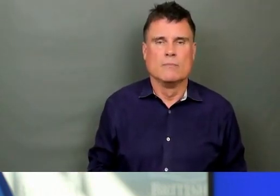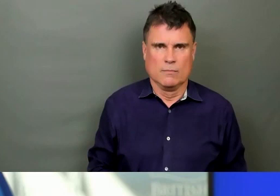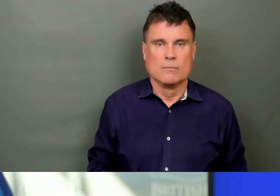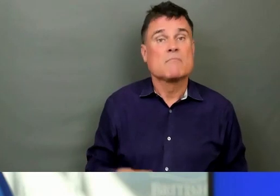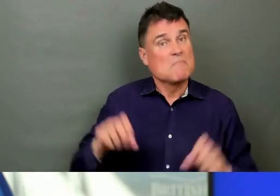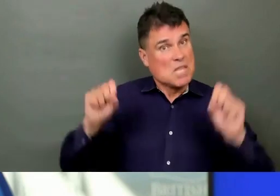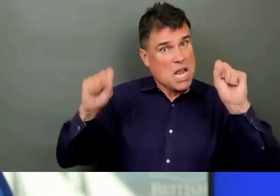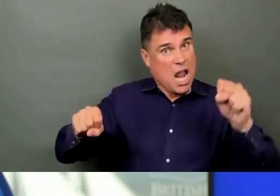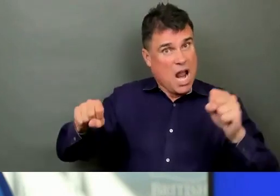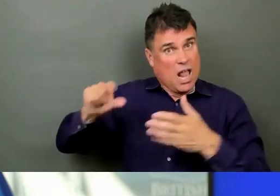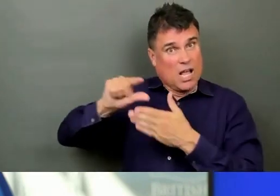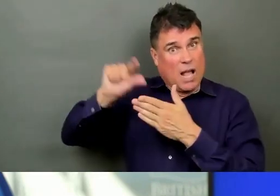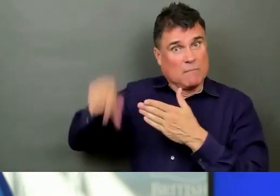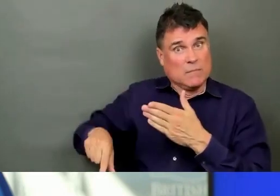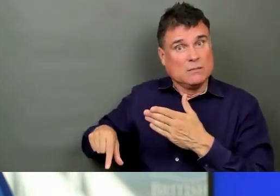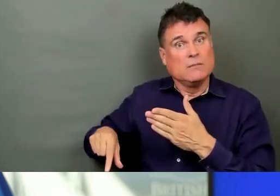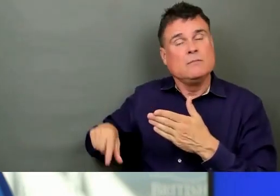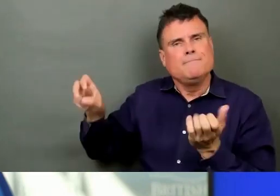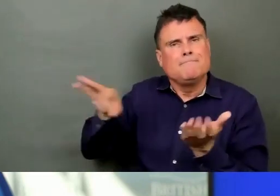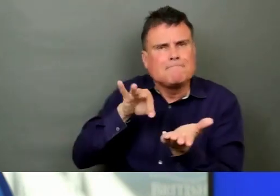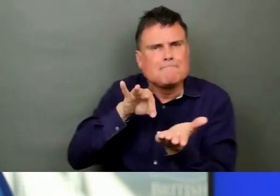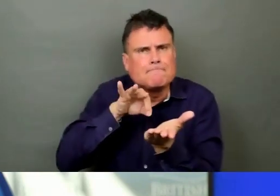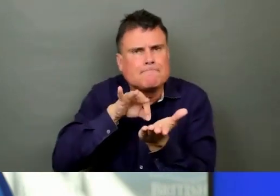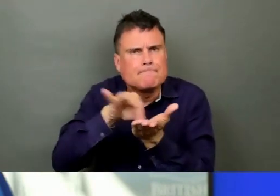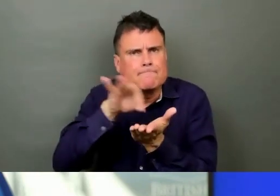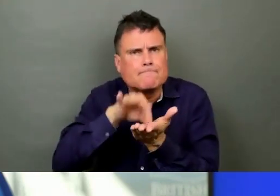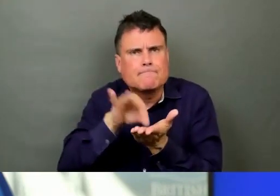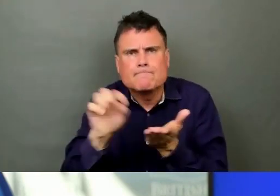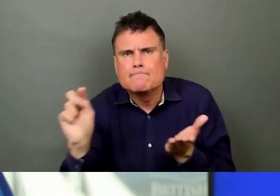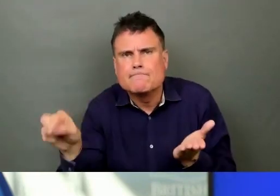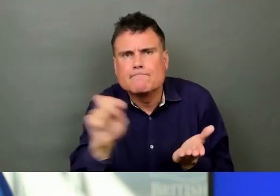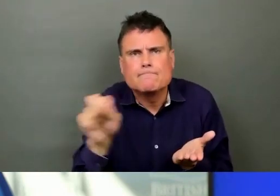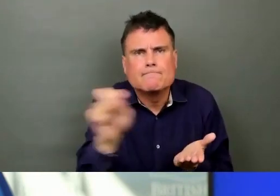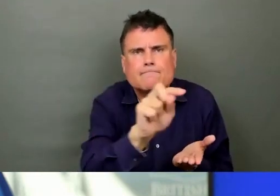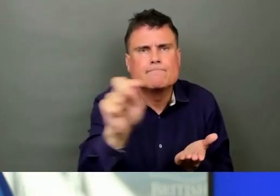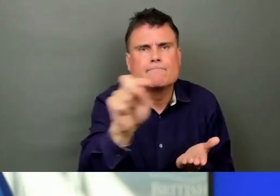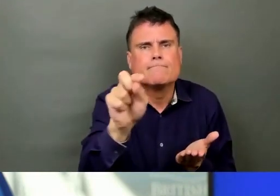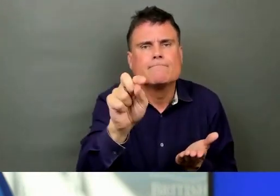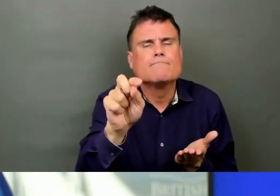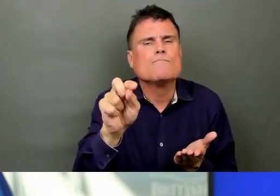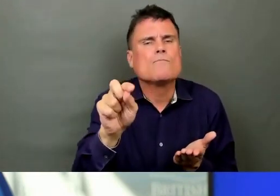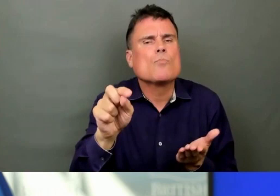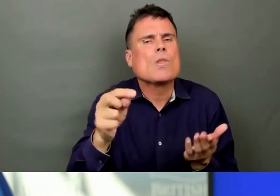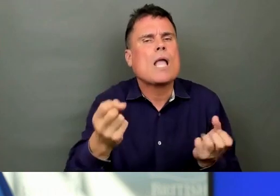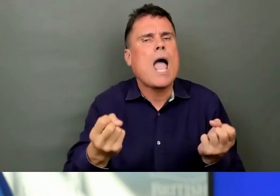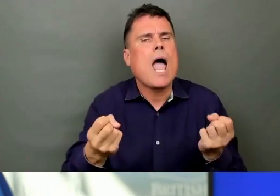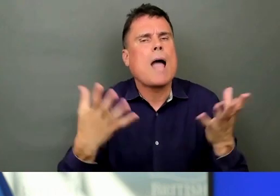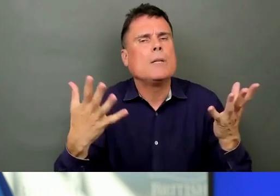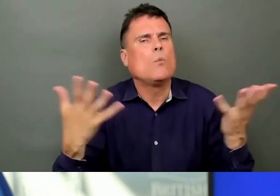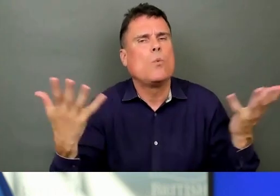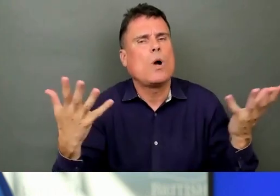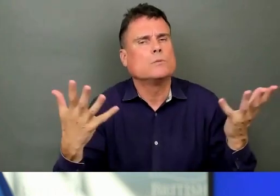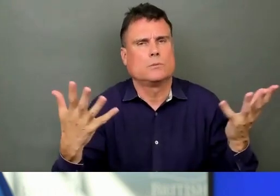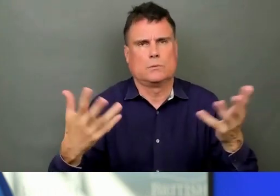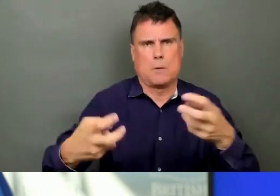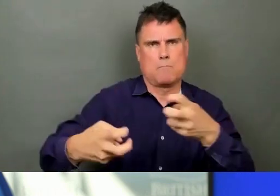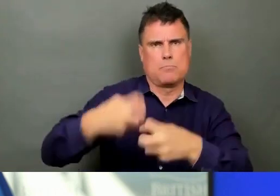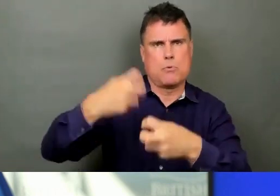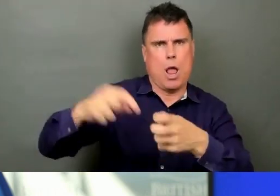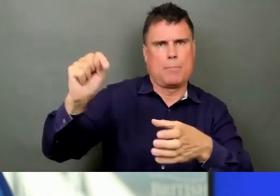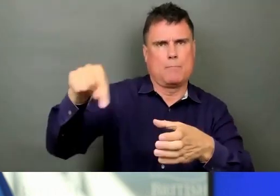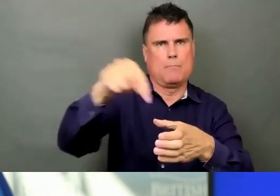billing codes for that type of illness, or how could we actually track it to know what the problem is and then